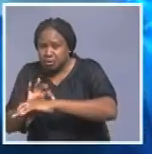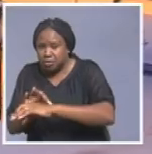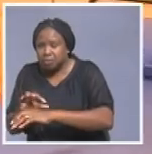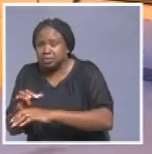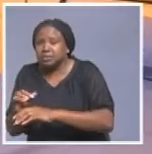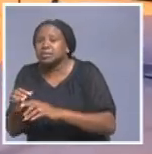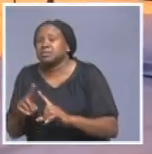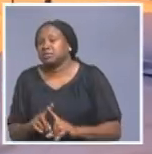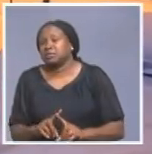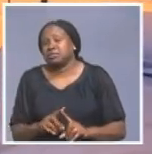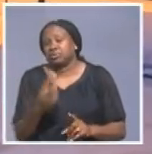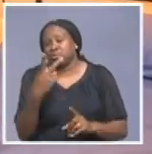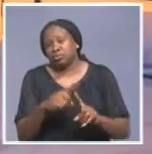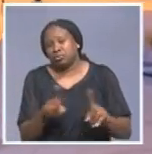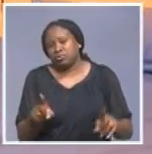altogether.